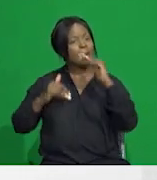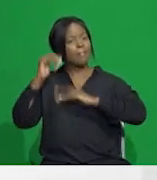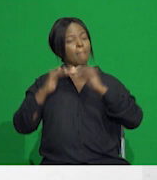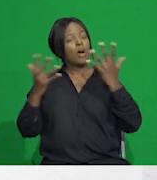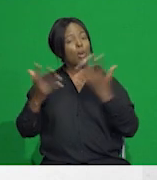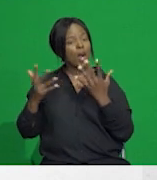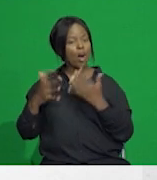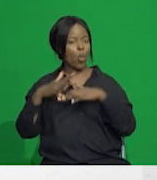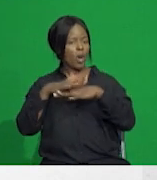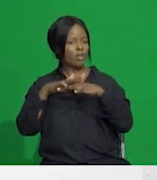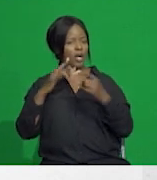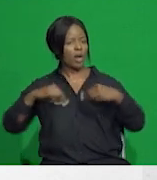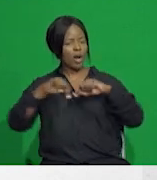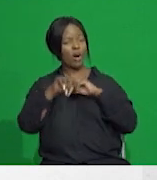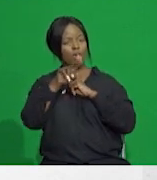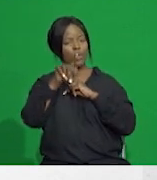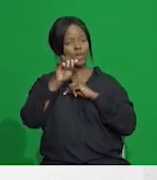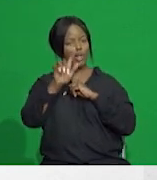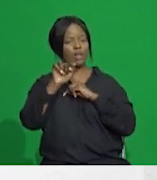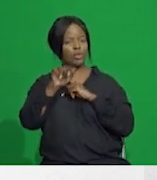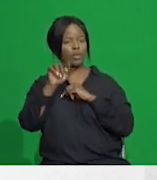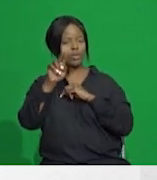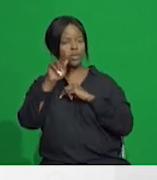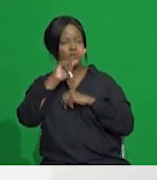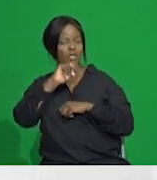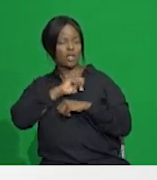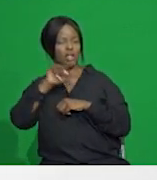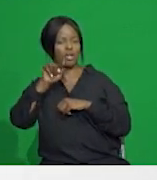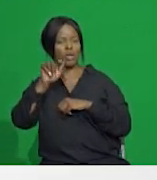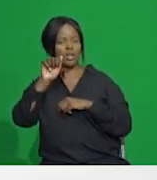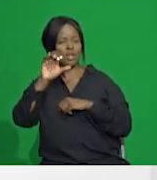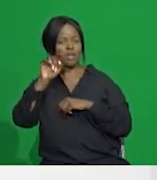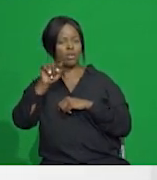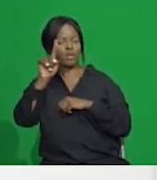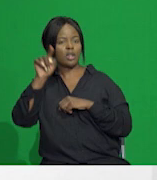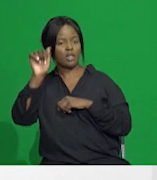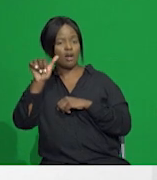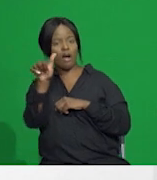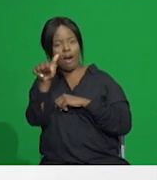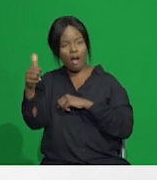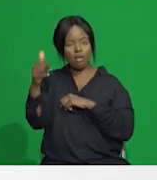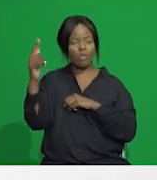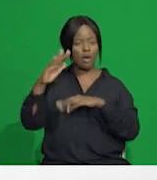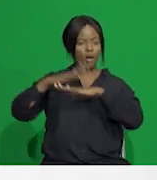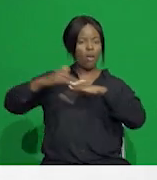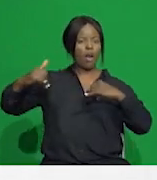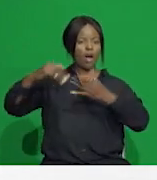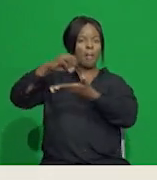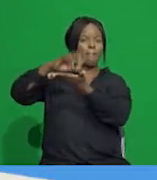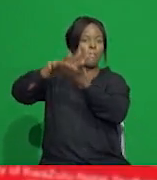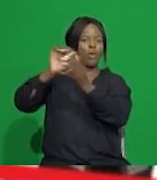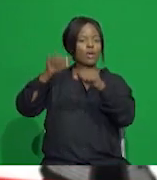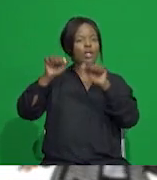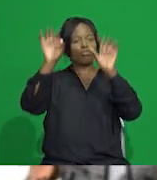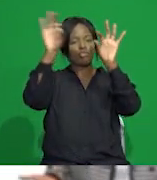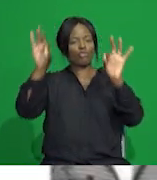utel.ukzn.ac.za, which also has an online booking feature. We look forward